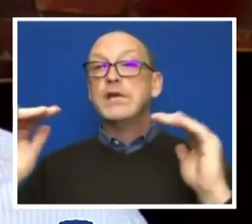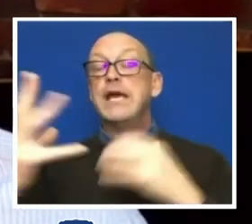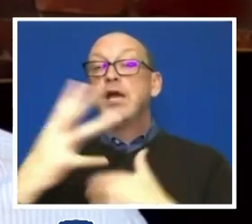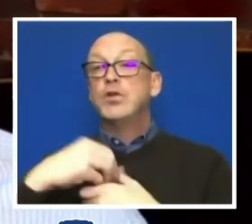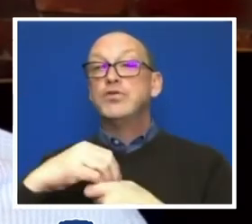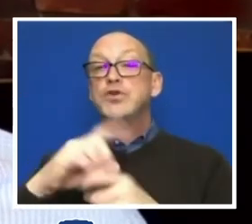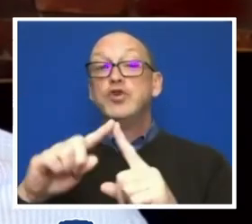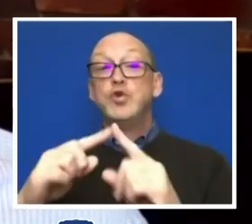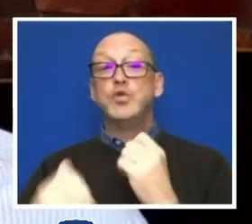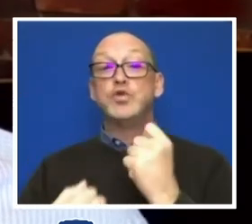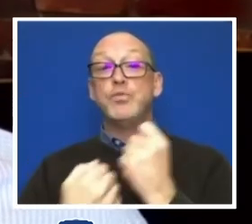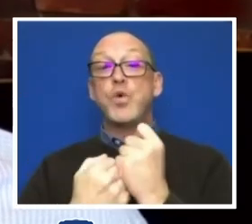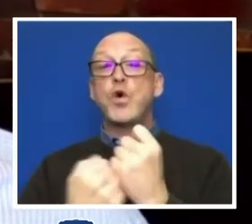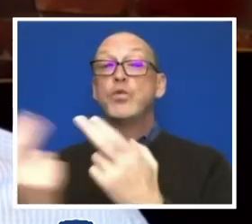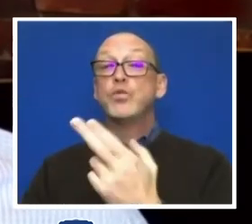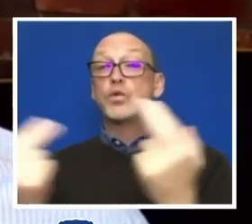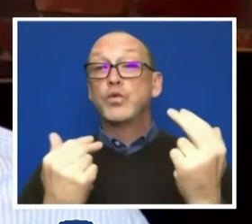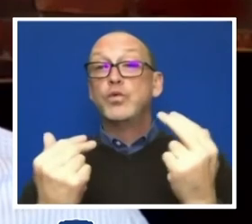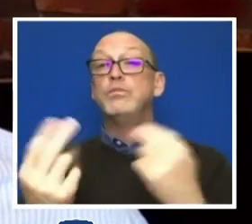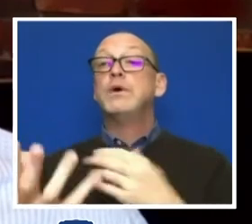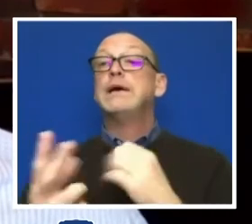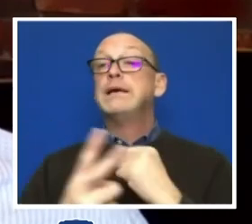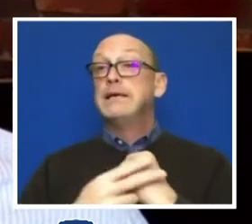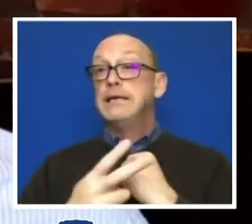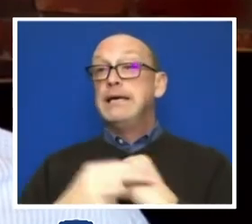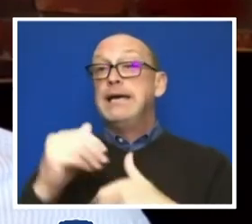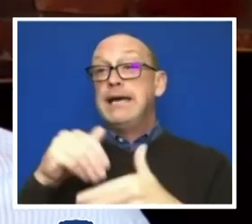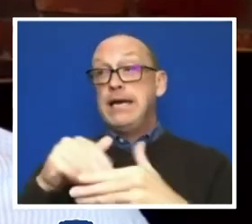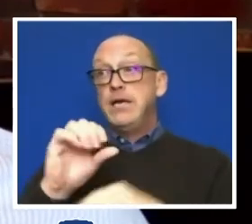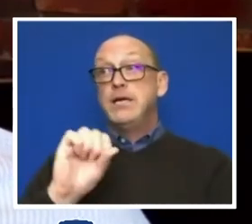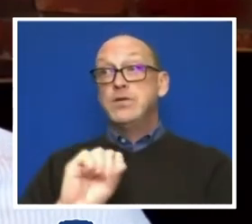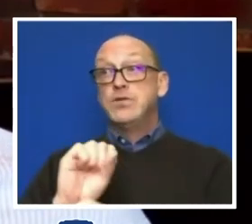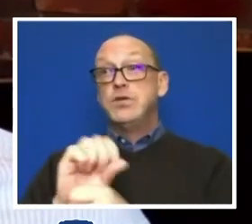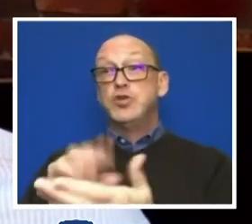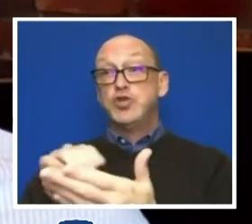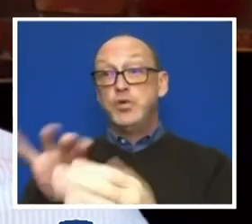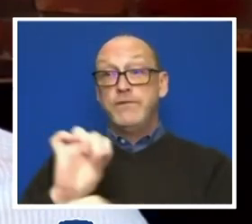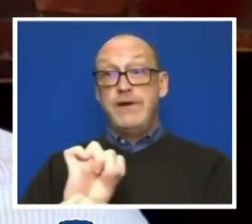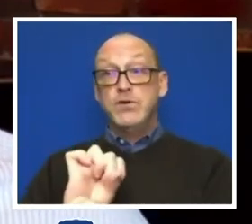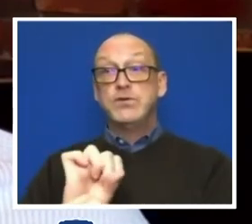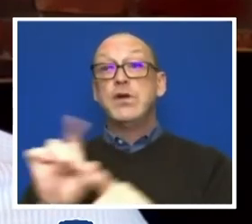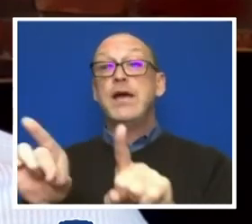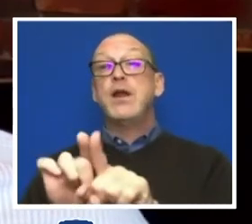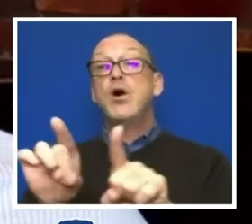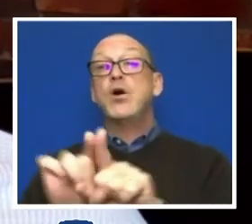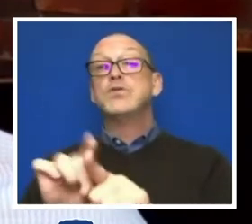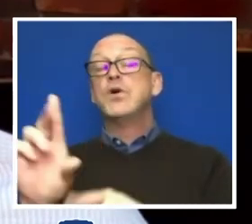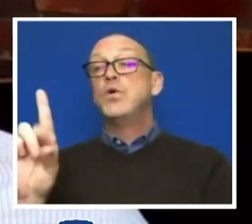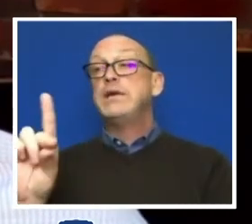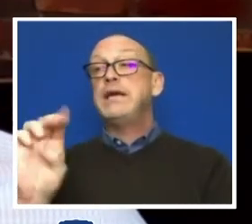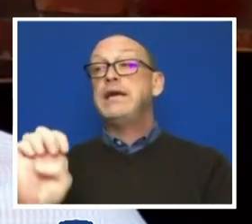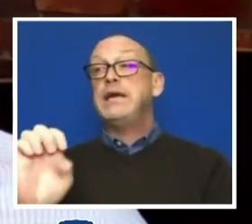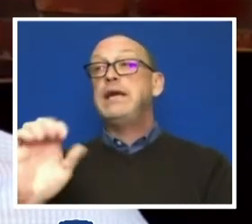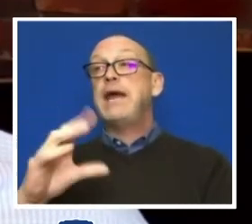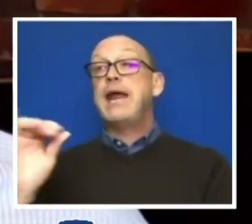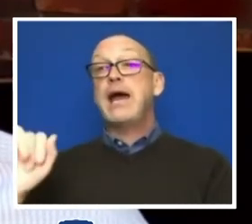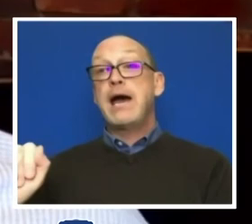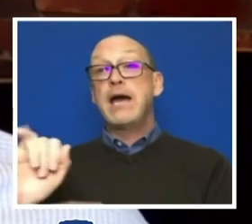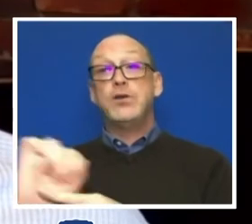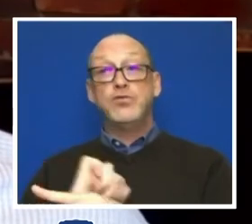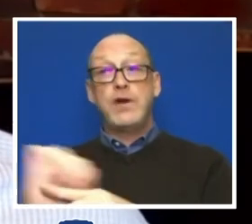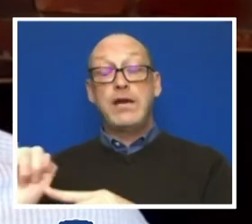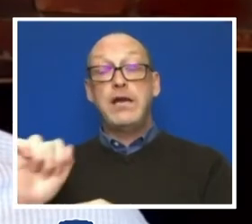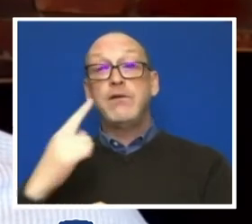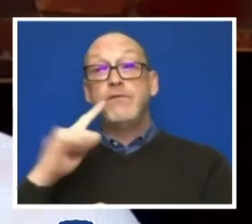and retention of a diverse workforce in Student Affairs, in addition to enhancing DE&I training among the Student Affairs